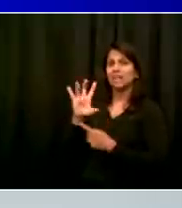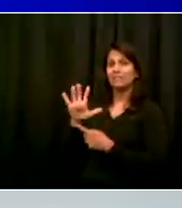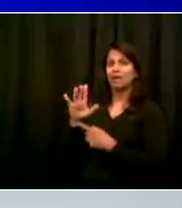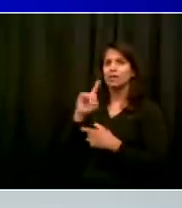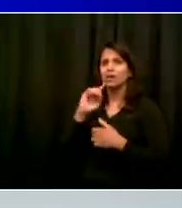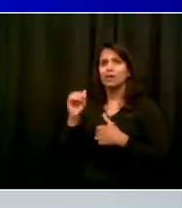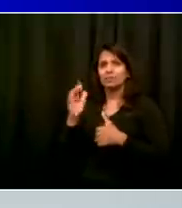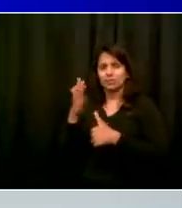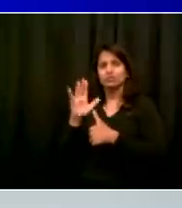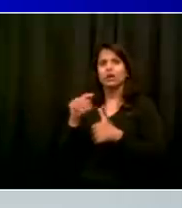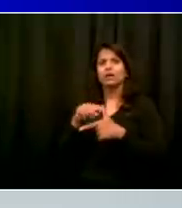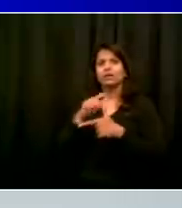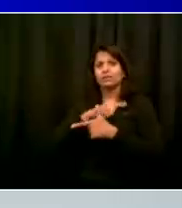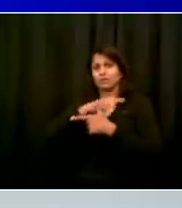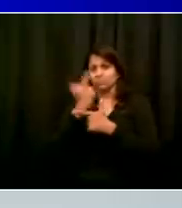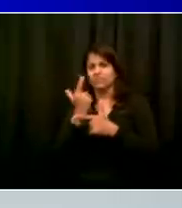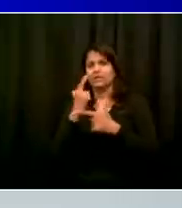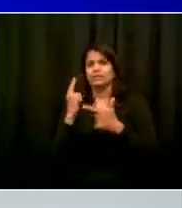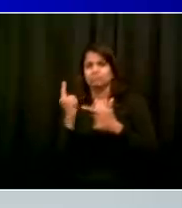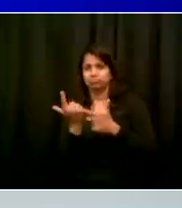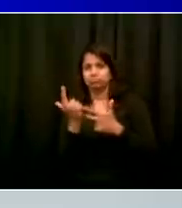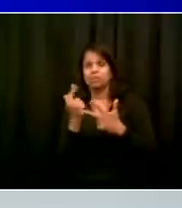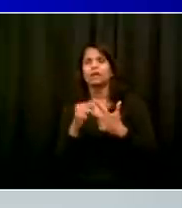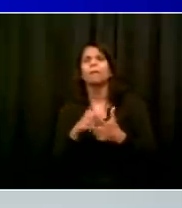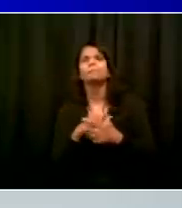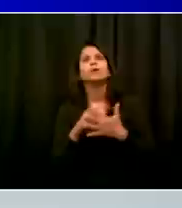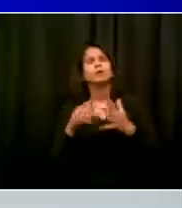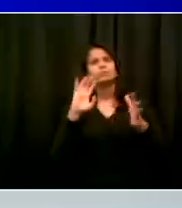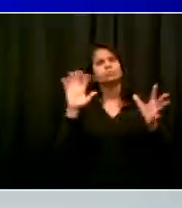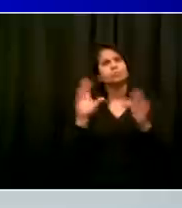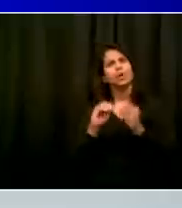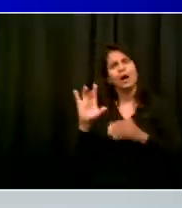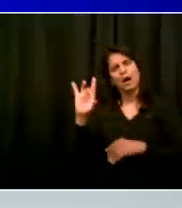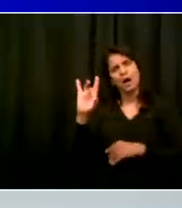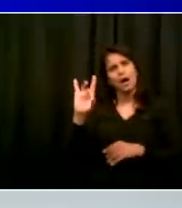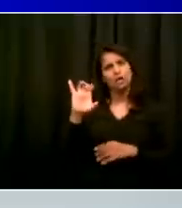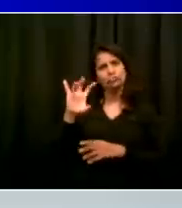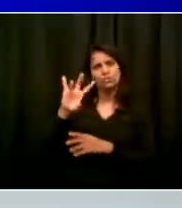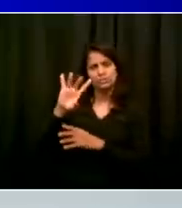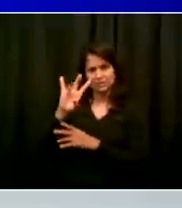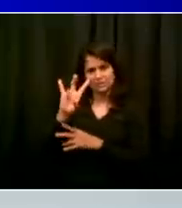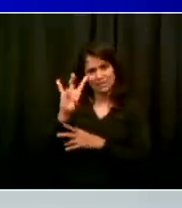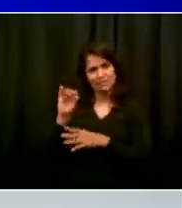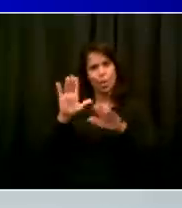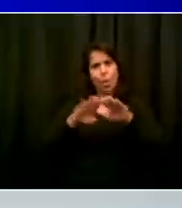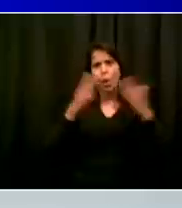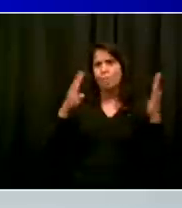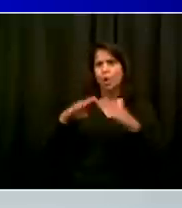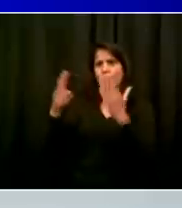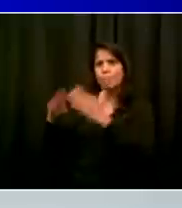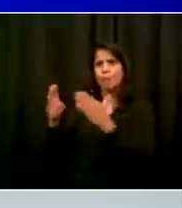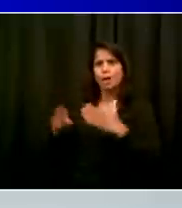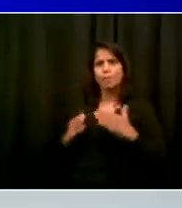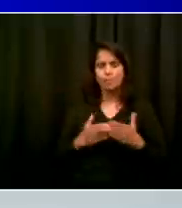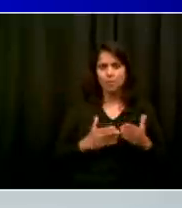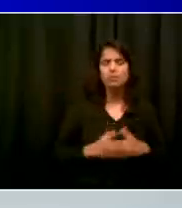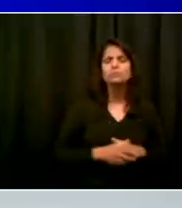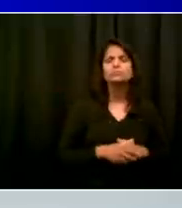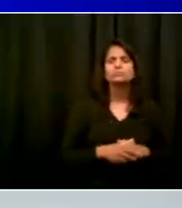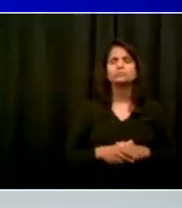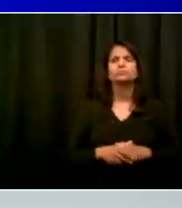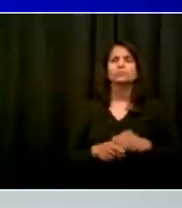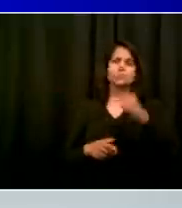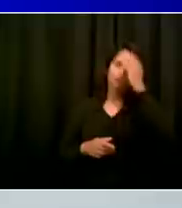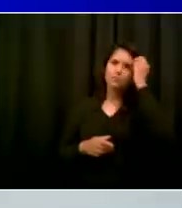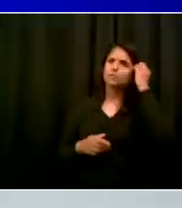We checked. I had meetings at Department of Education. Talked with our labor partners. Consistently got the message that things went well